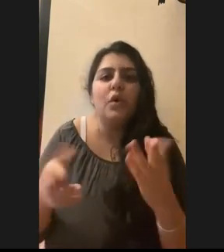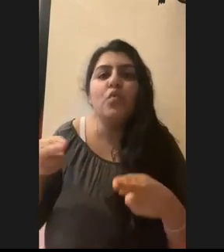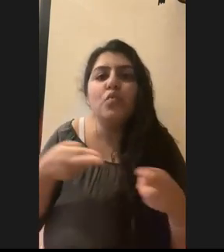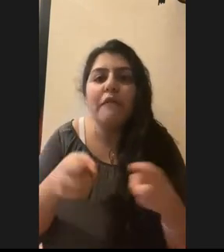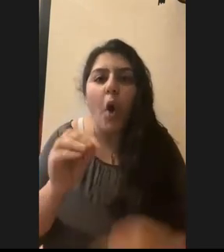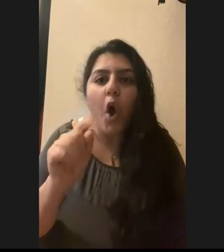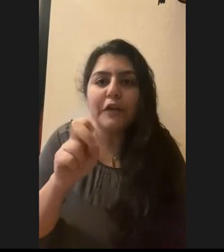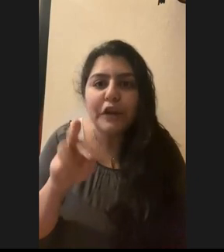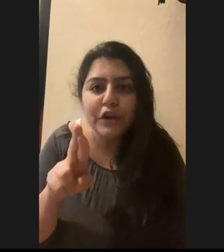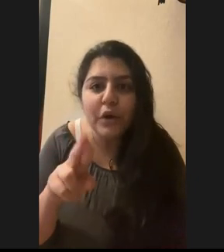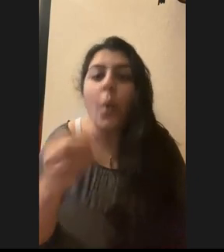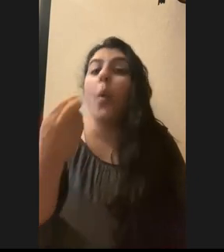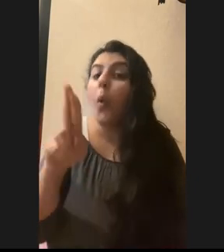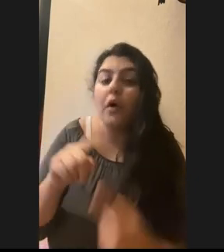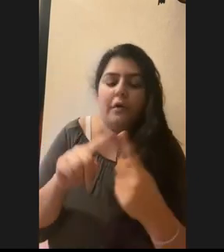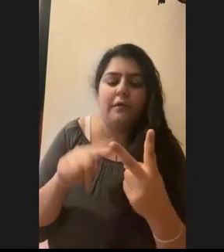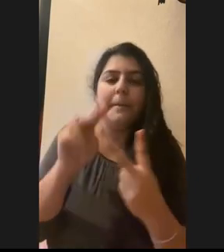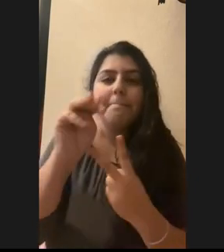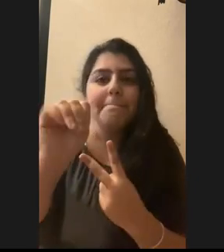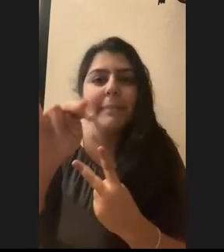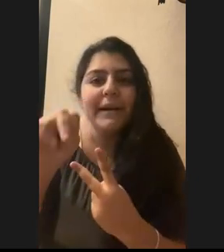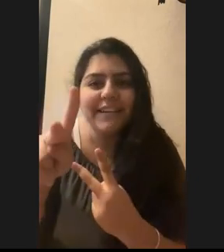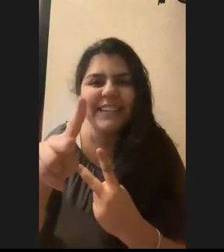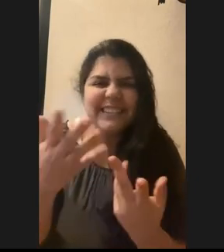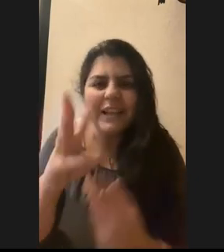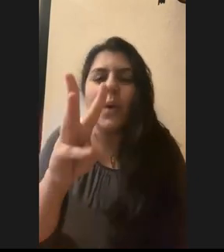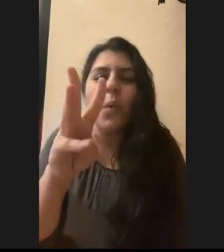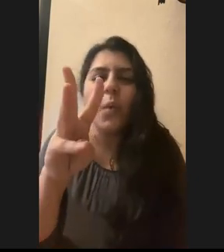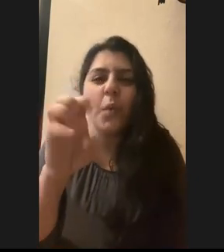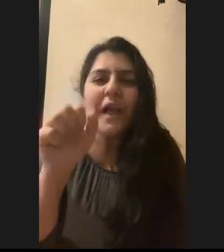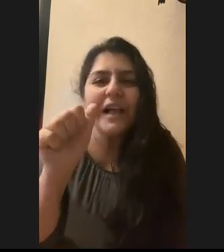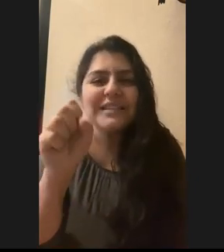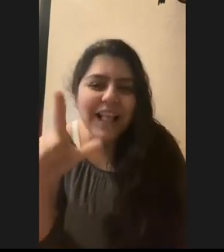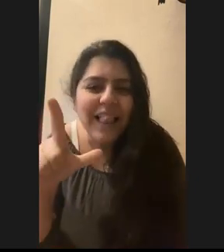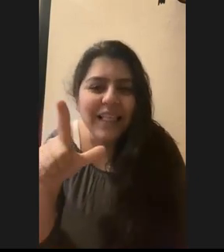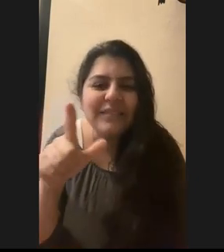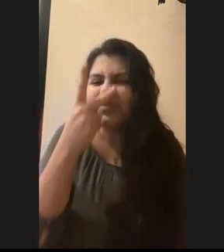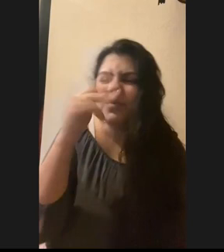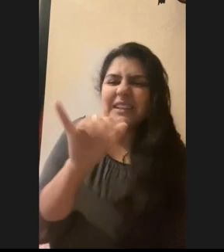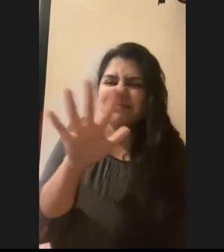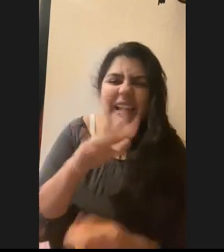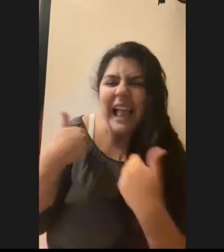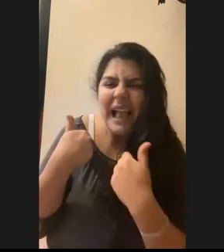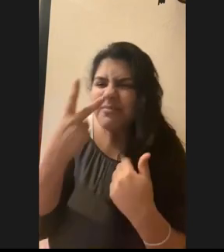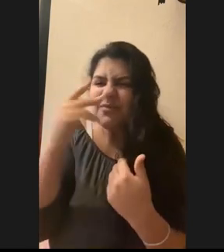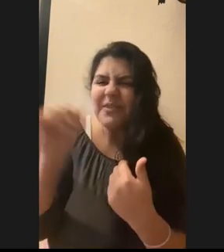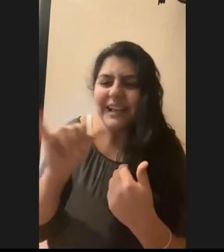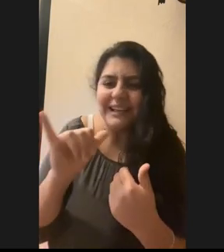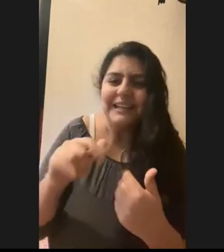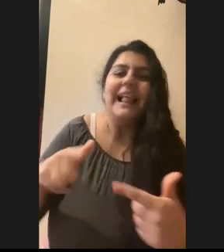or a mink. So little weasels or weasel type animals that are related to weasels that live in the water are probably my favorite.